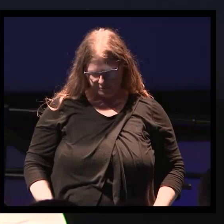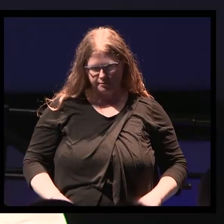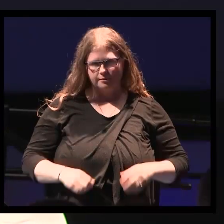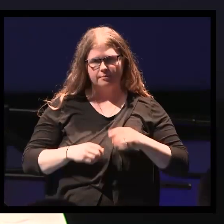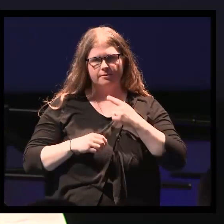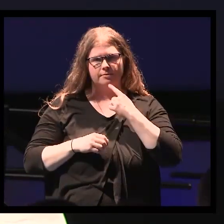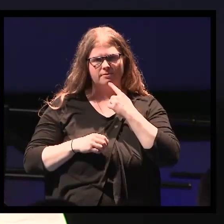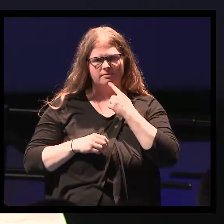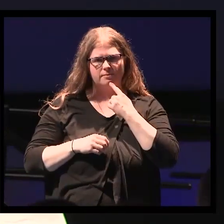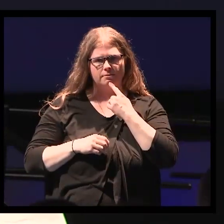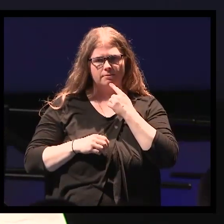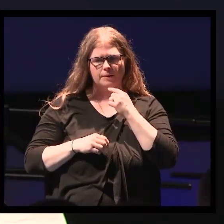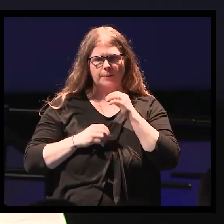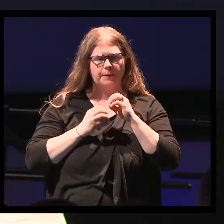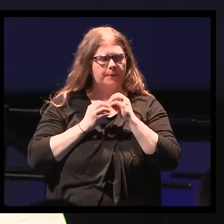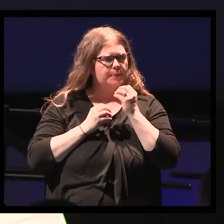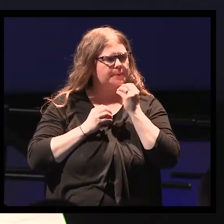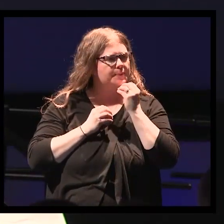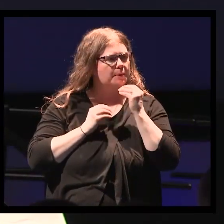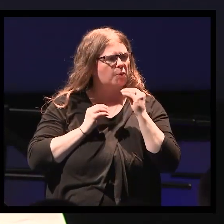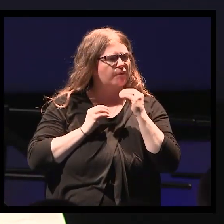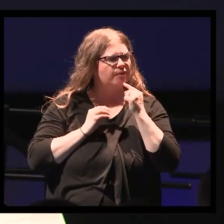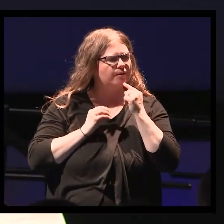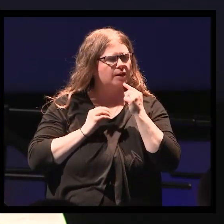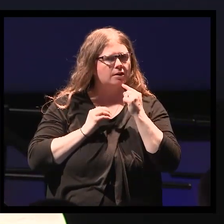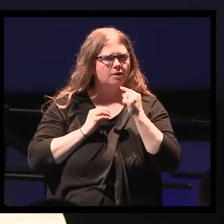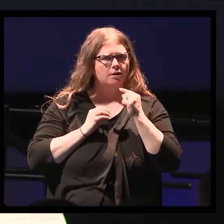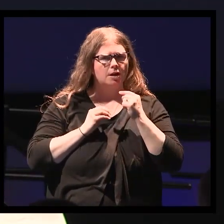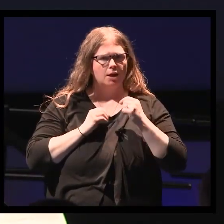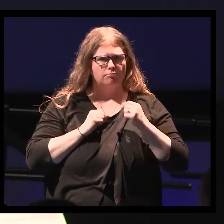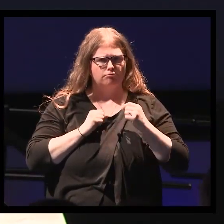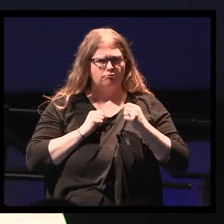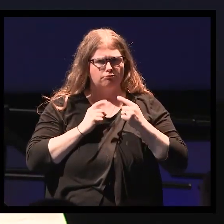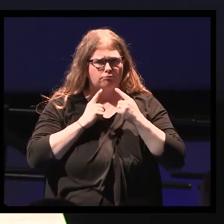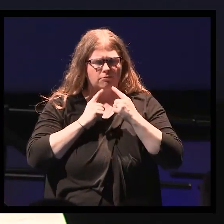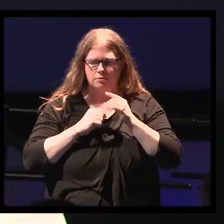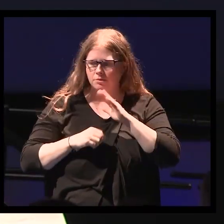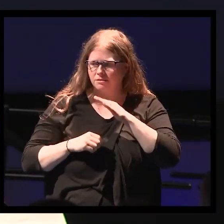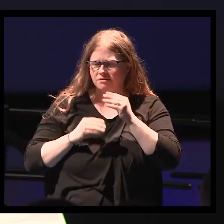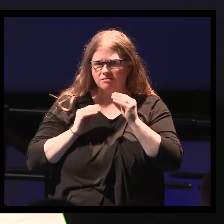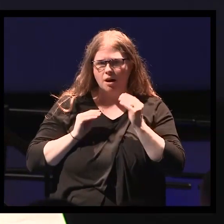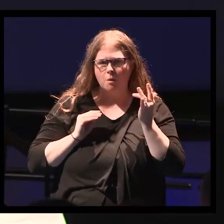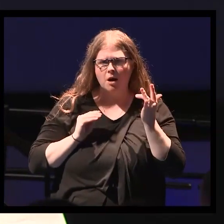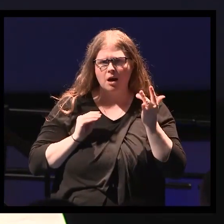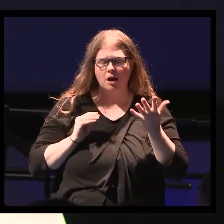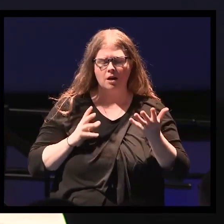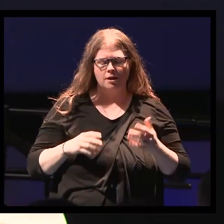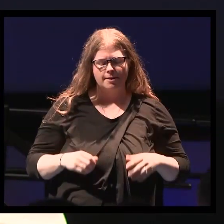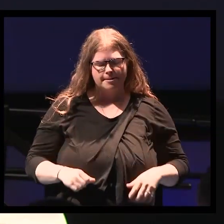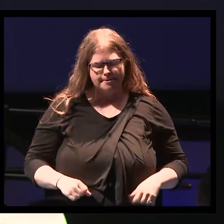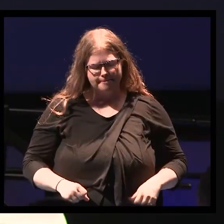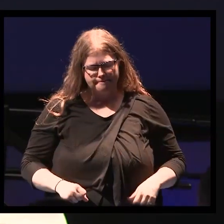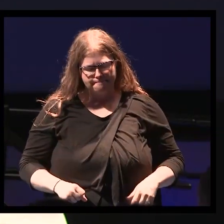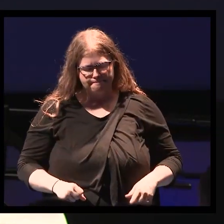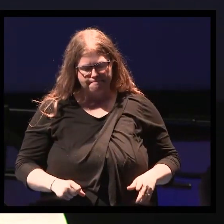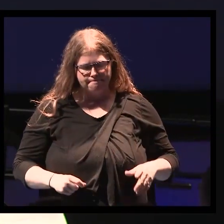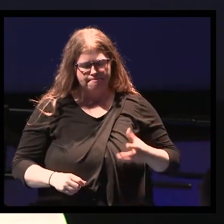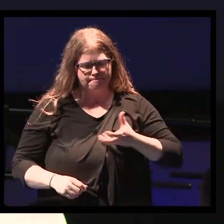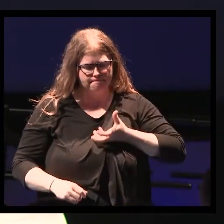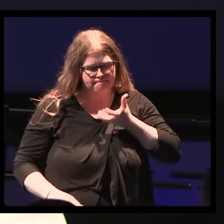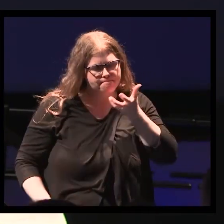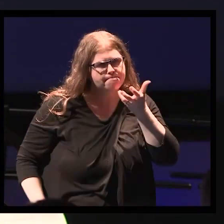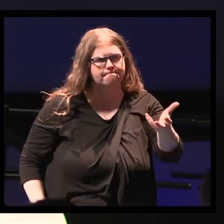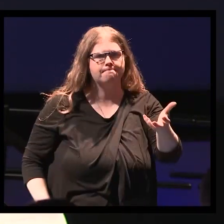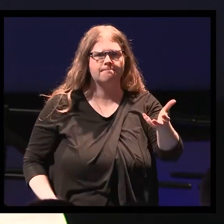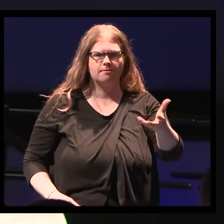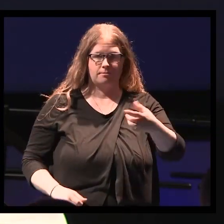was quivering ever so slightly. So ask her what makes you so sad. Amber explained to me that to be